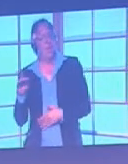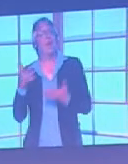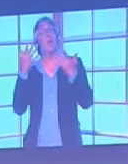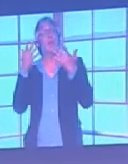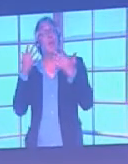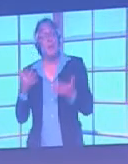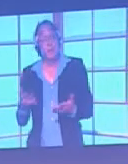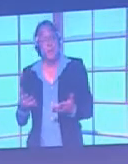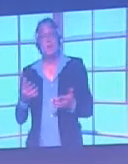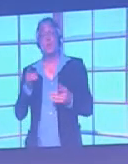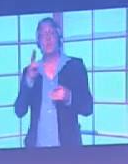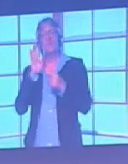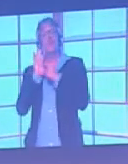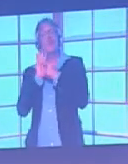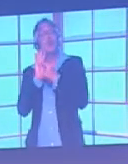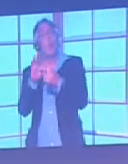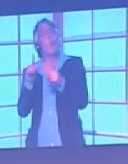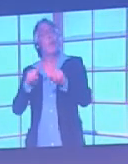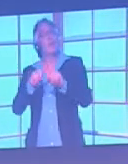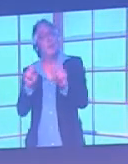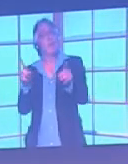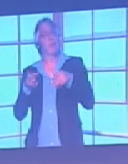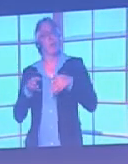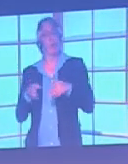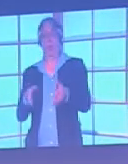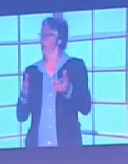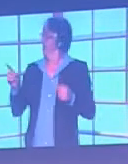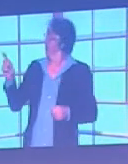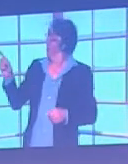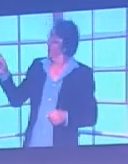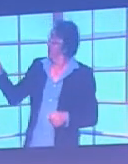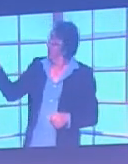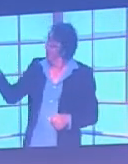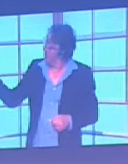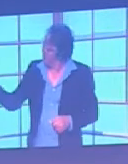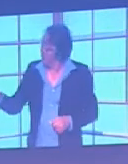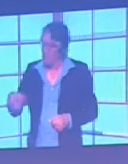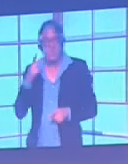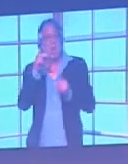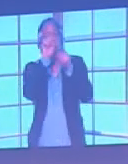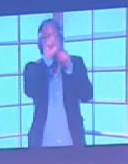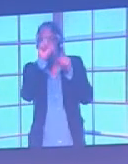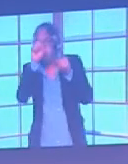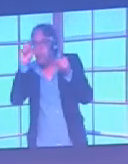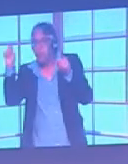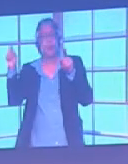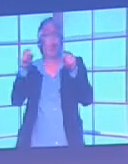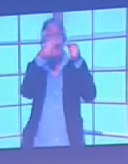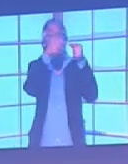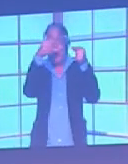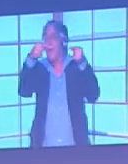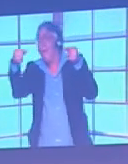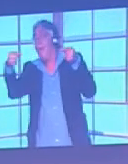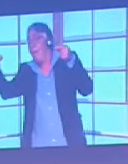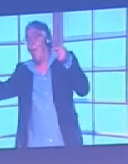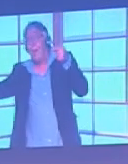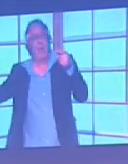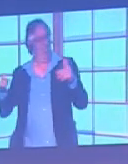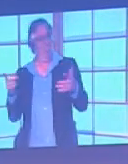adopting patterns. And that's such an obvious thing to do. But even, you know, in major cities, this doesn't happen.